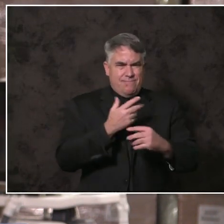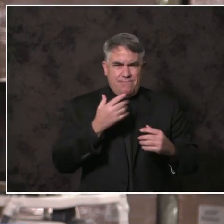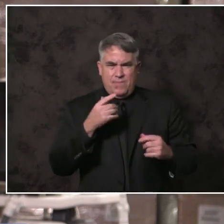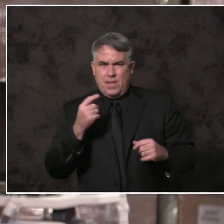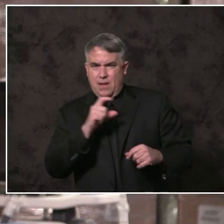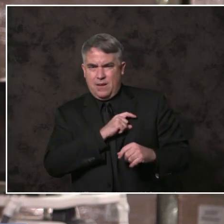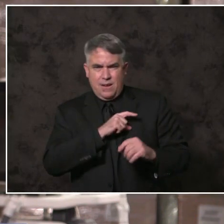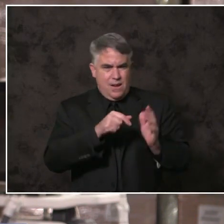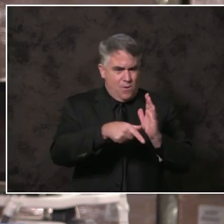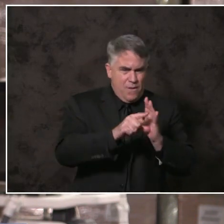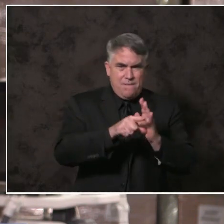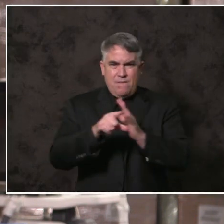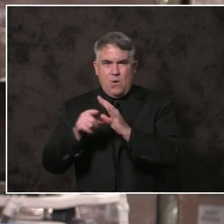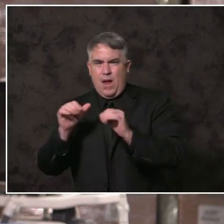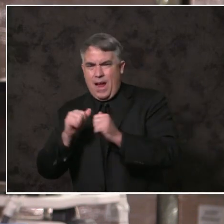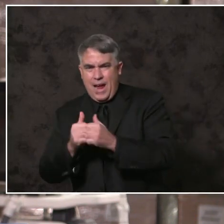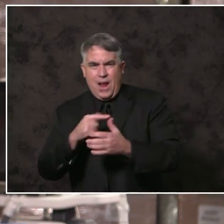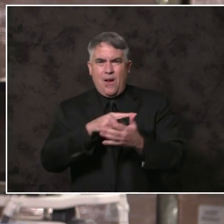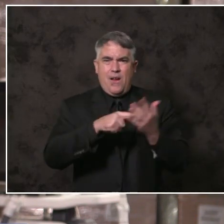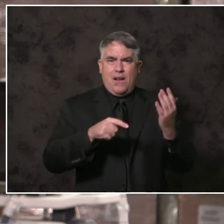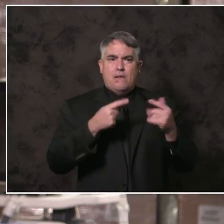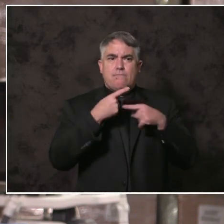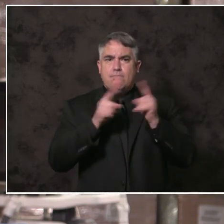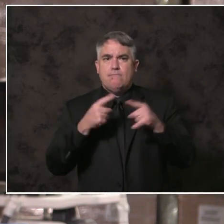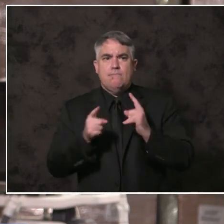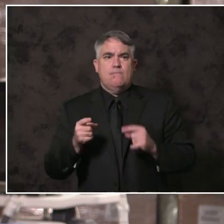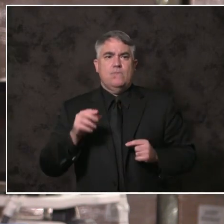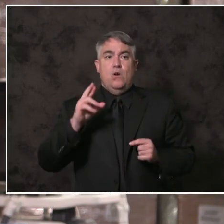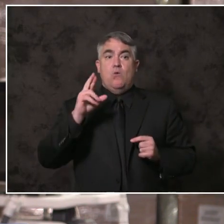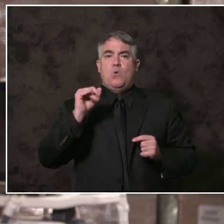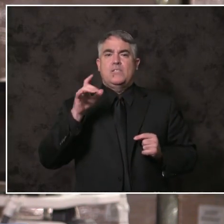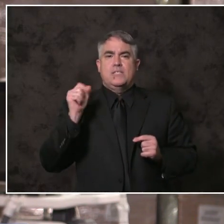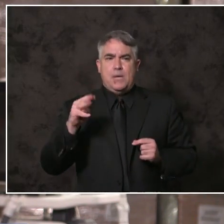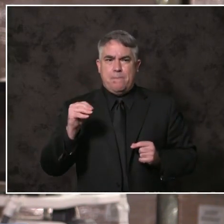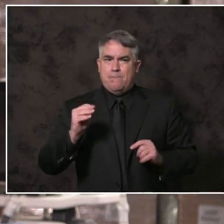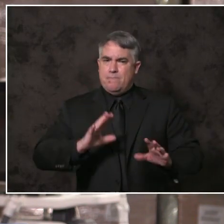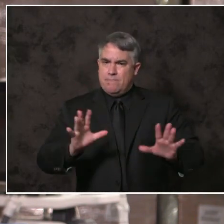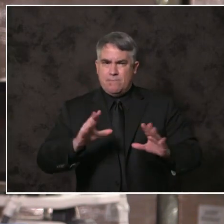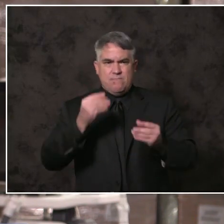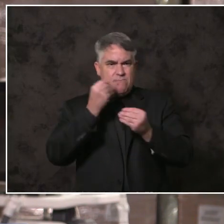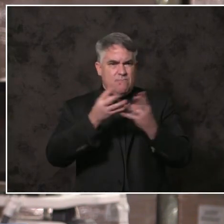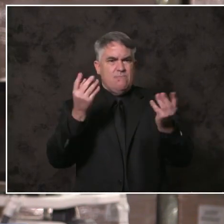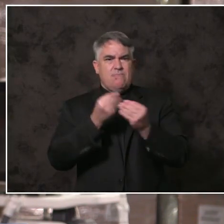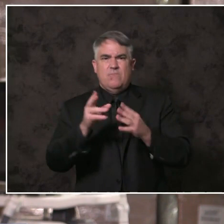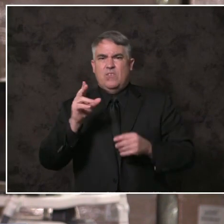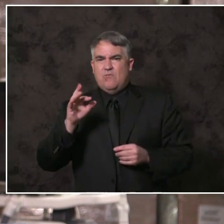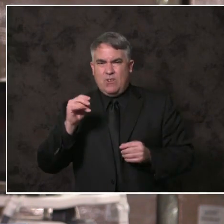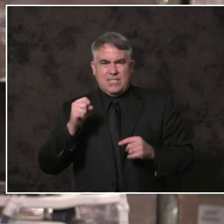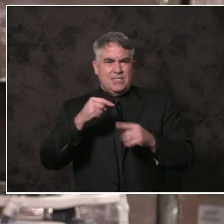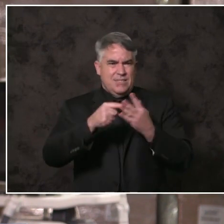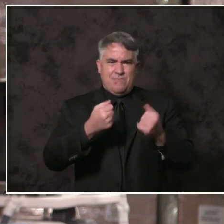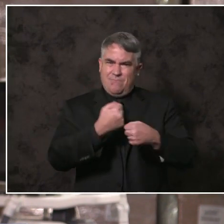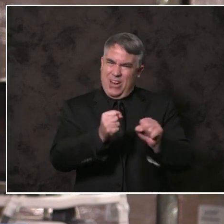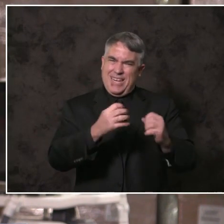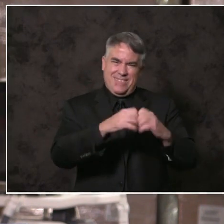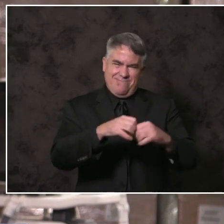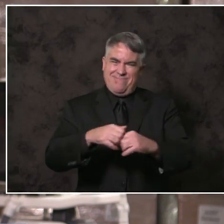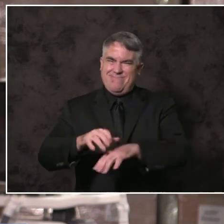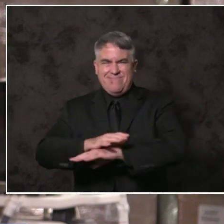We declared racism a public health crisis. To break down barriers keeping communities of color from accessing the health care they need.